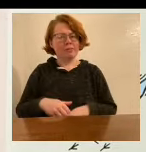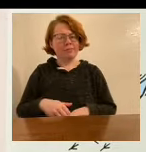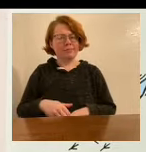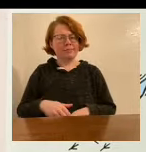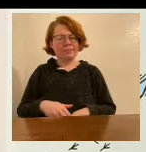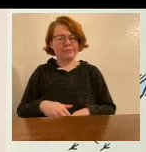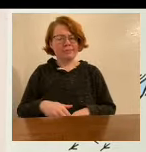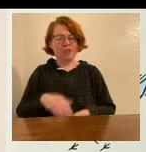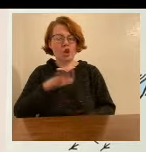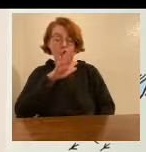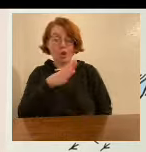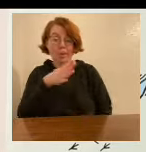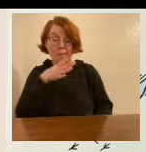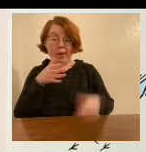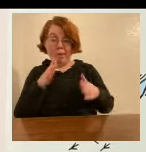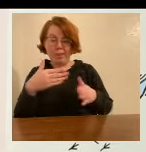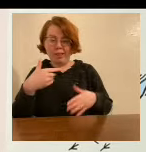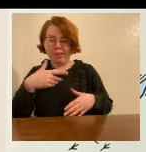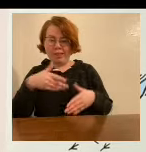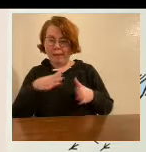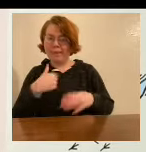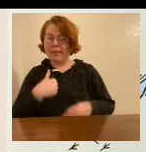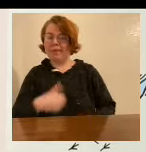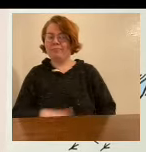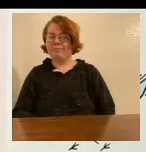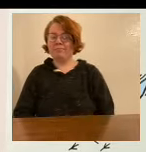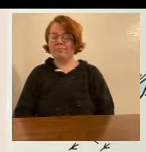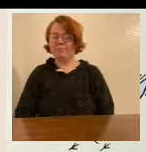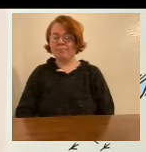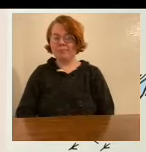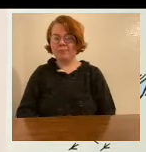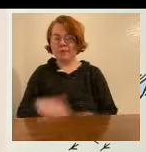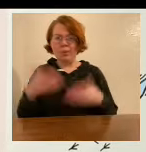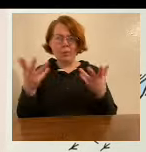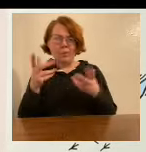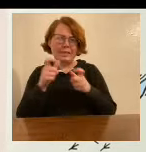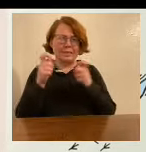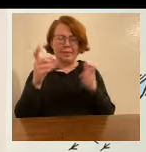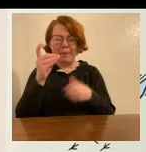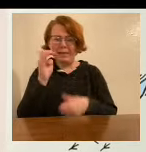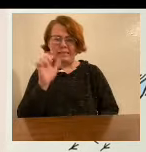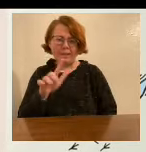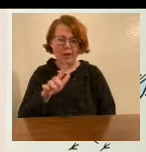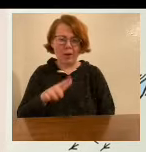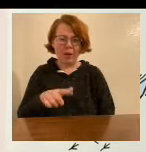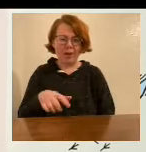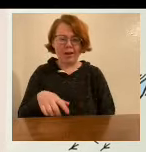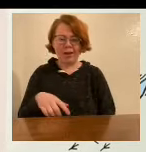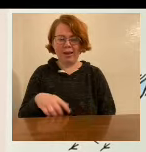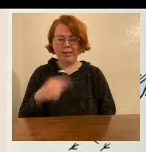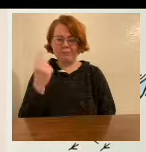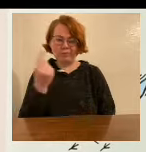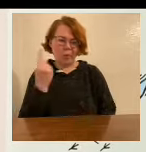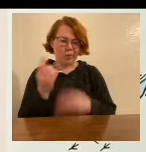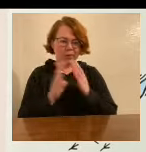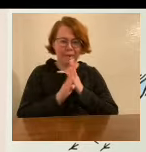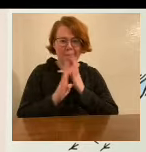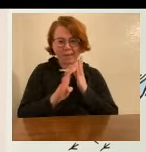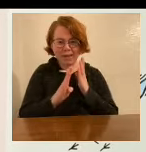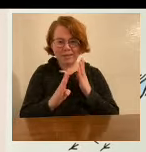I bet your mom would let me. What's the big deal? It's just a bus.